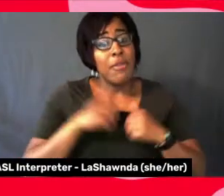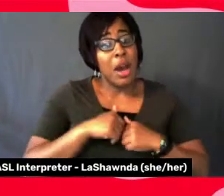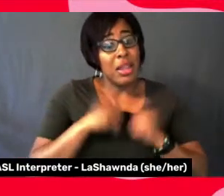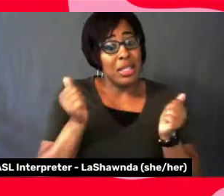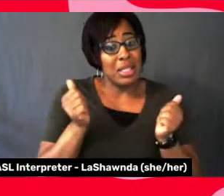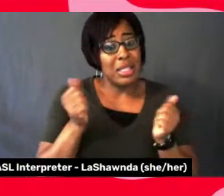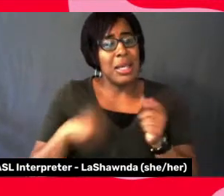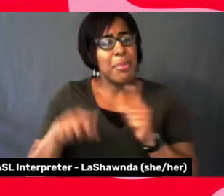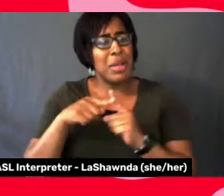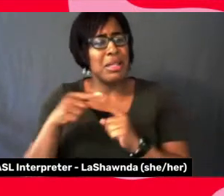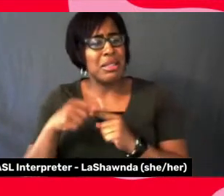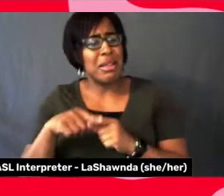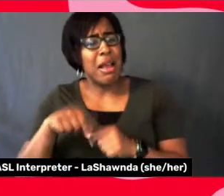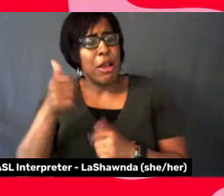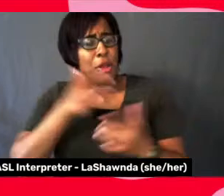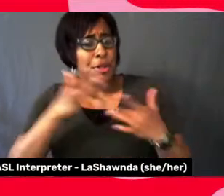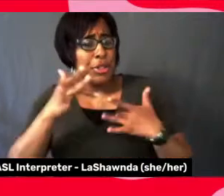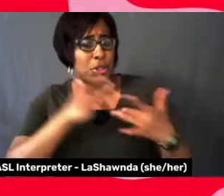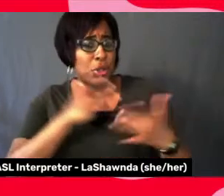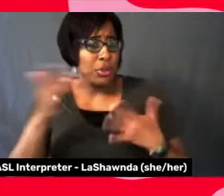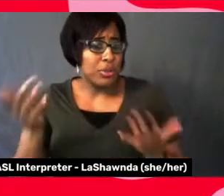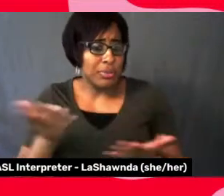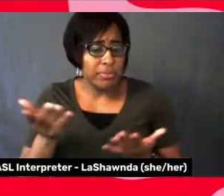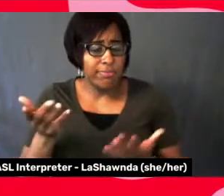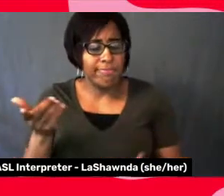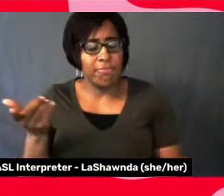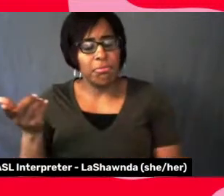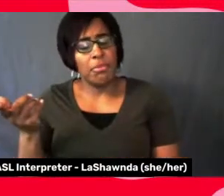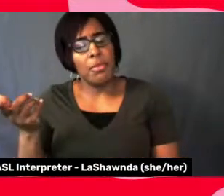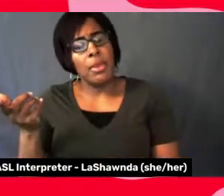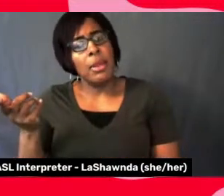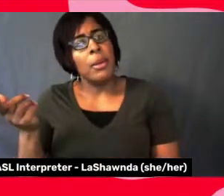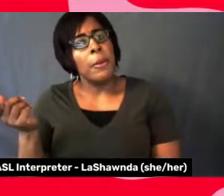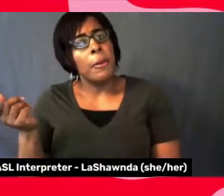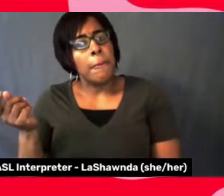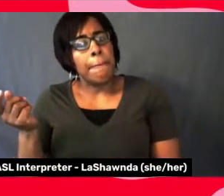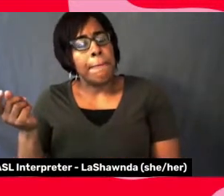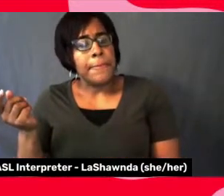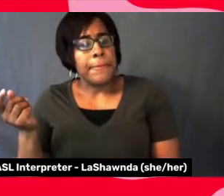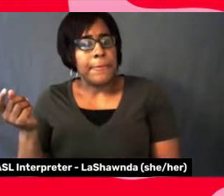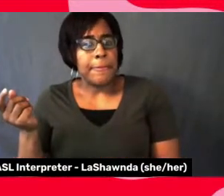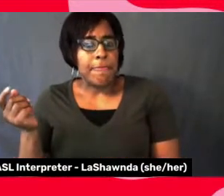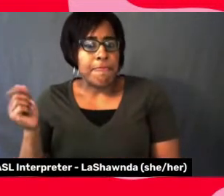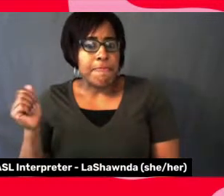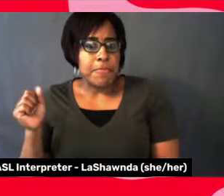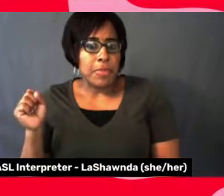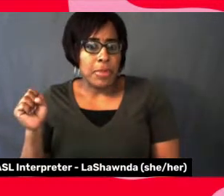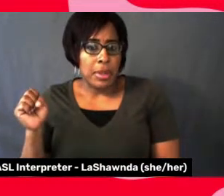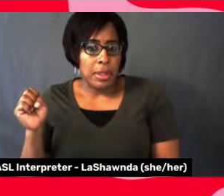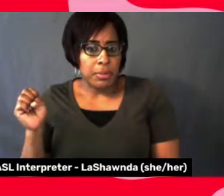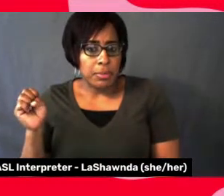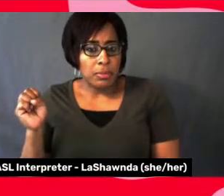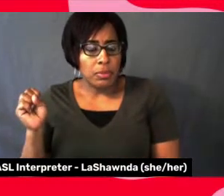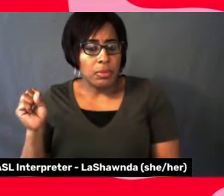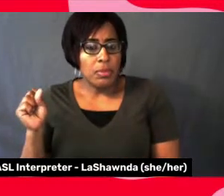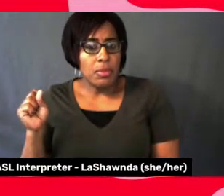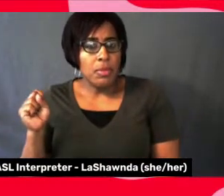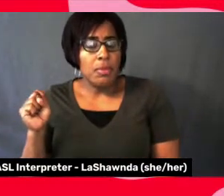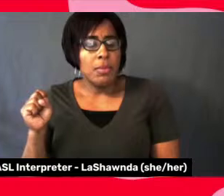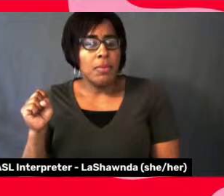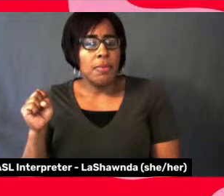that worries me is that because we feel like, you know, we have to, you know, take on